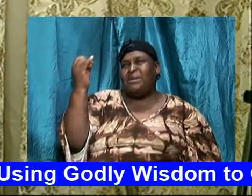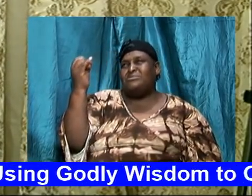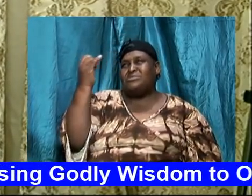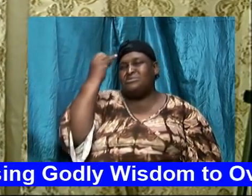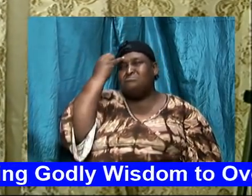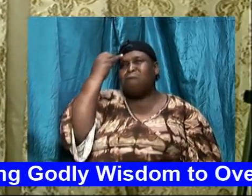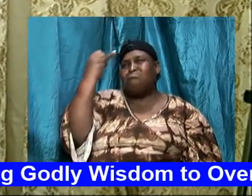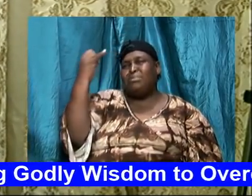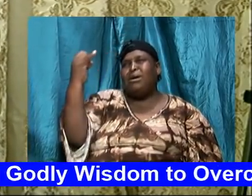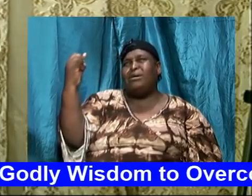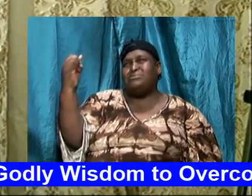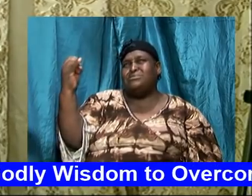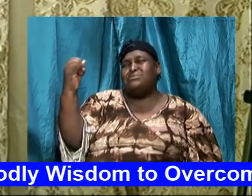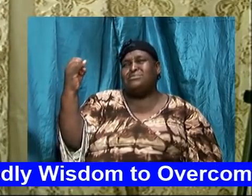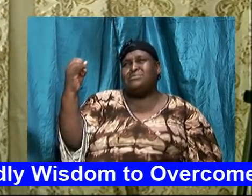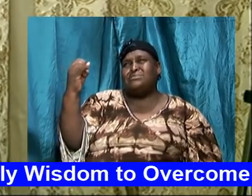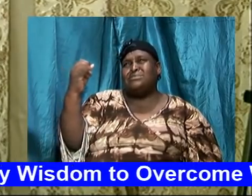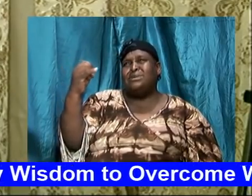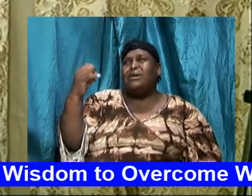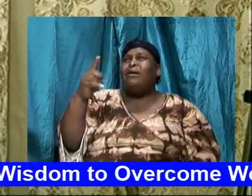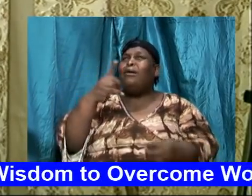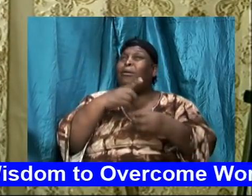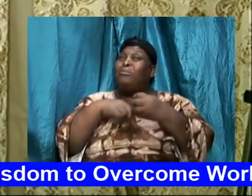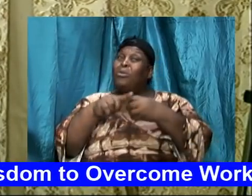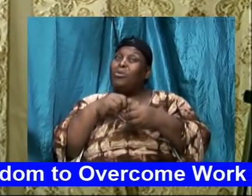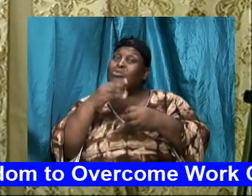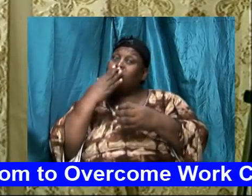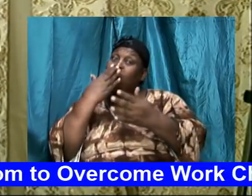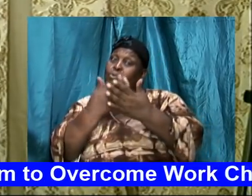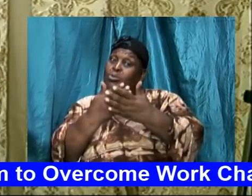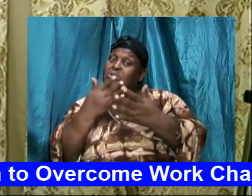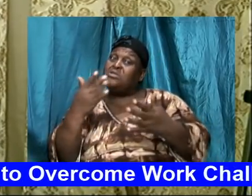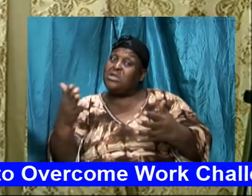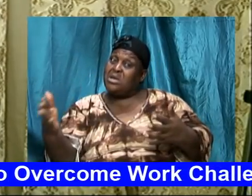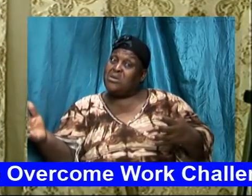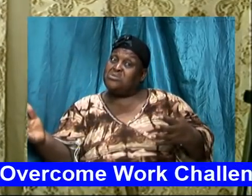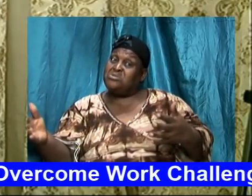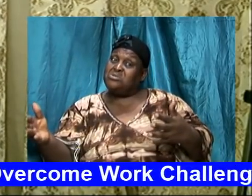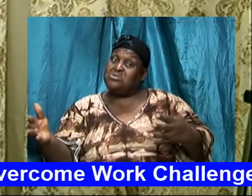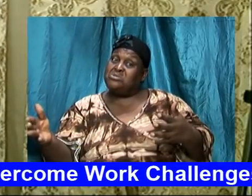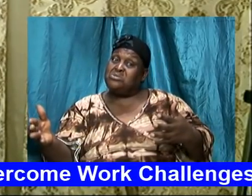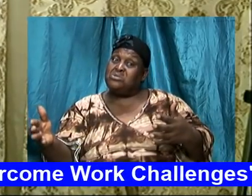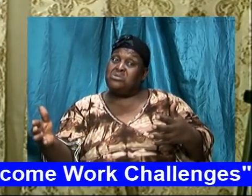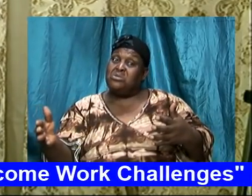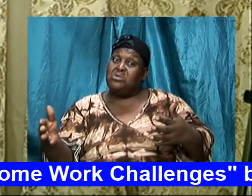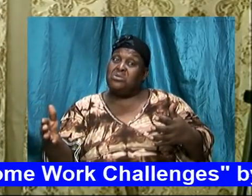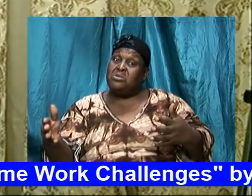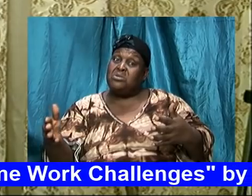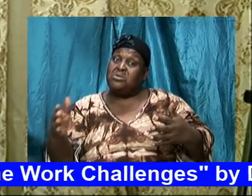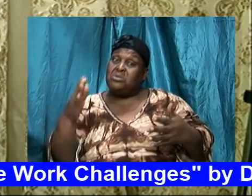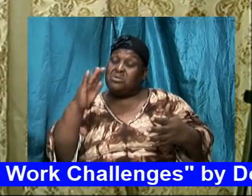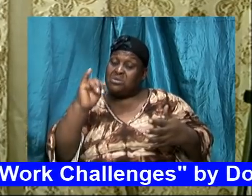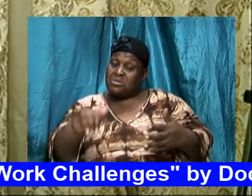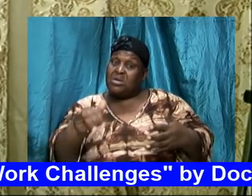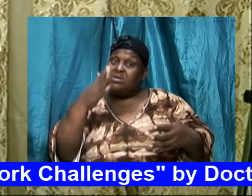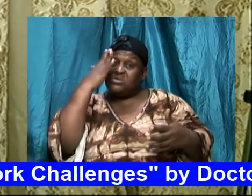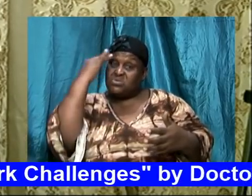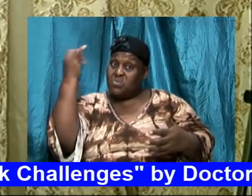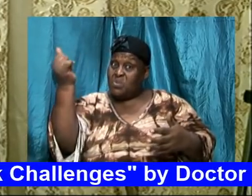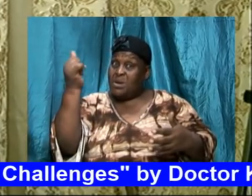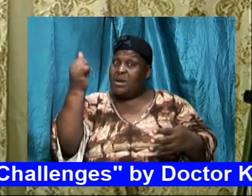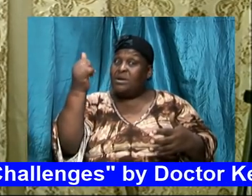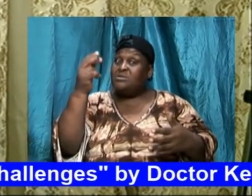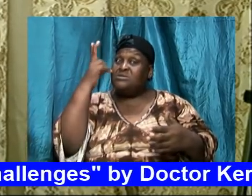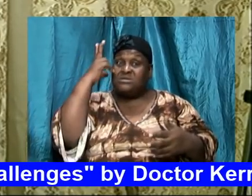what we use to serve God. Hence the reason, brothers and sisters, why the devil always attacks us at the mind. He